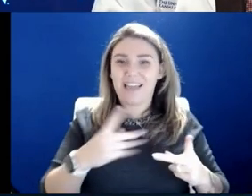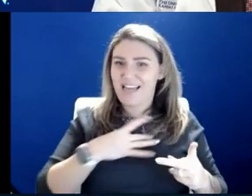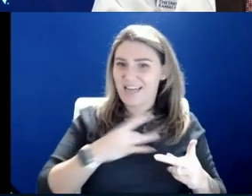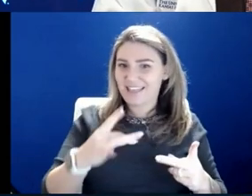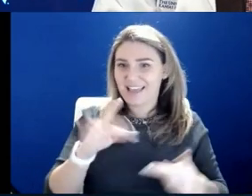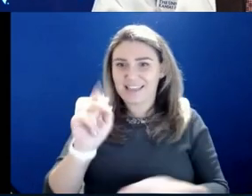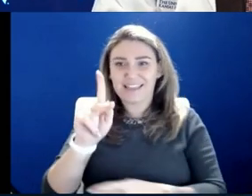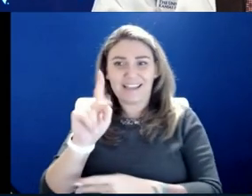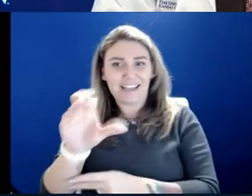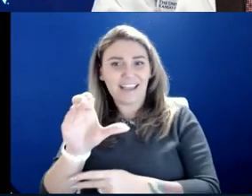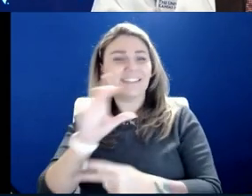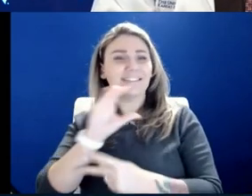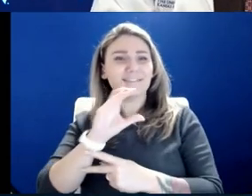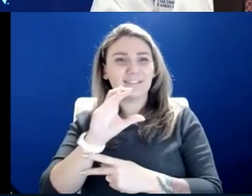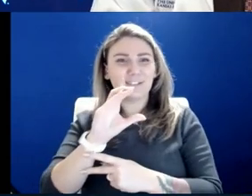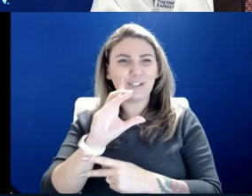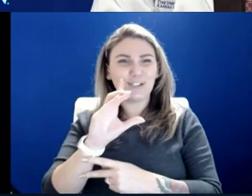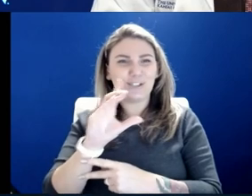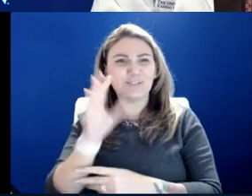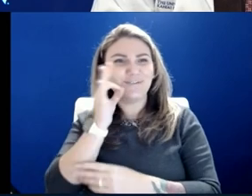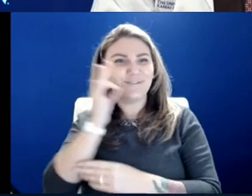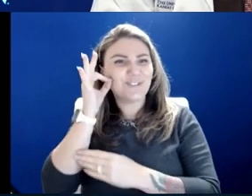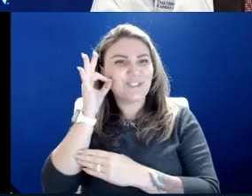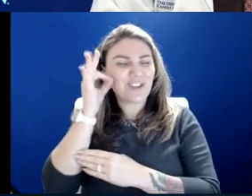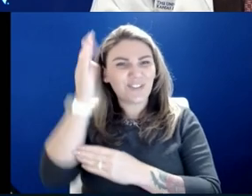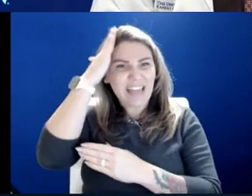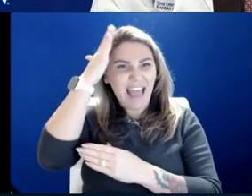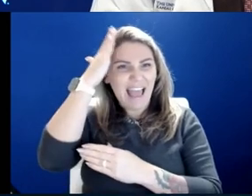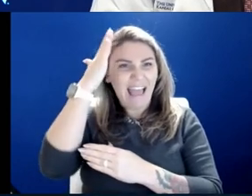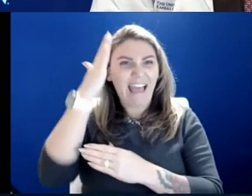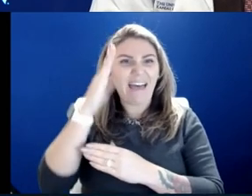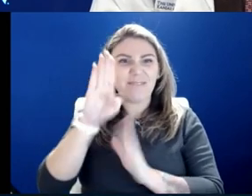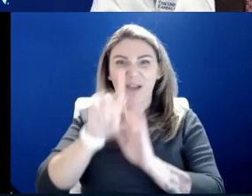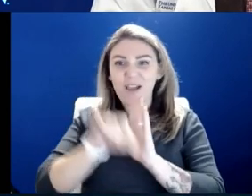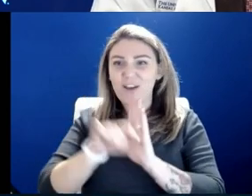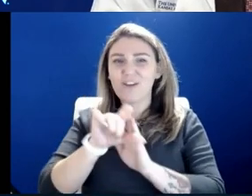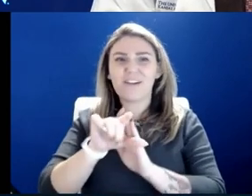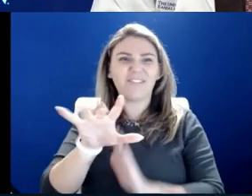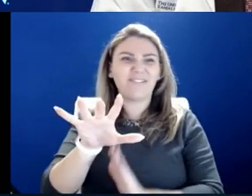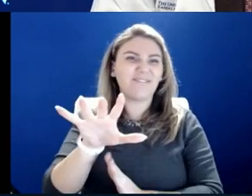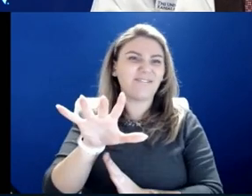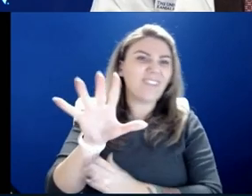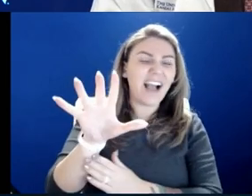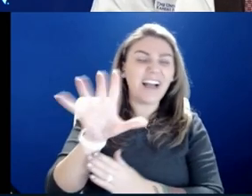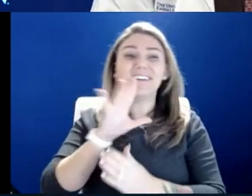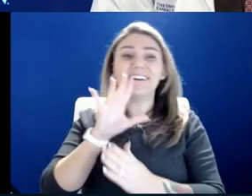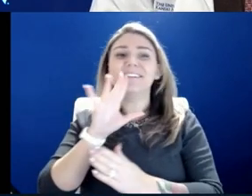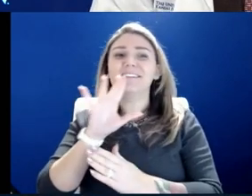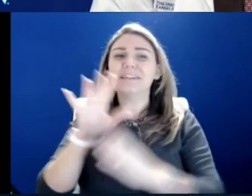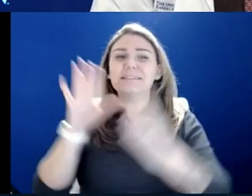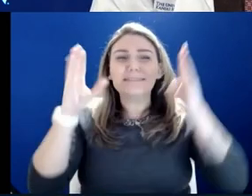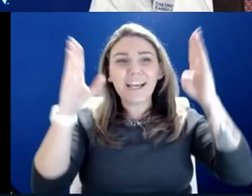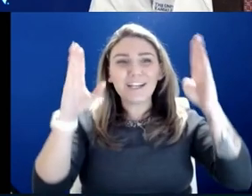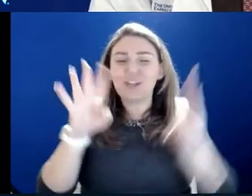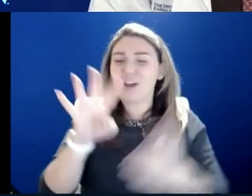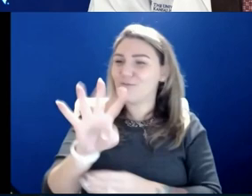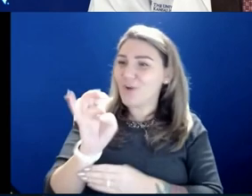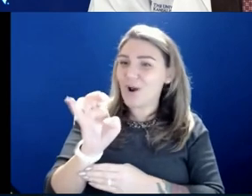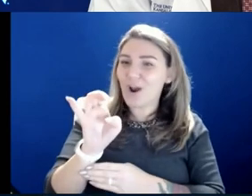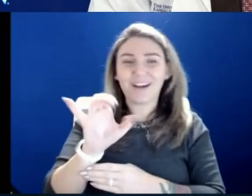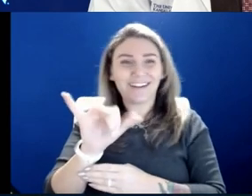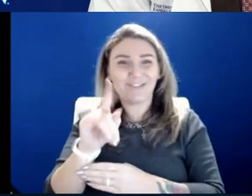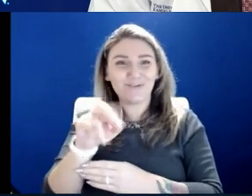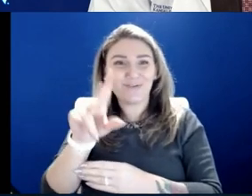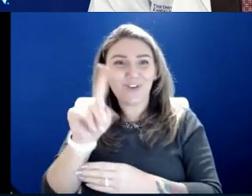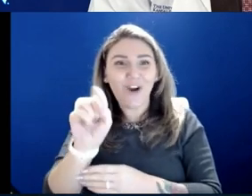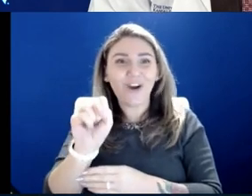Chiefs hat in the background. Five touchdowns, 400 yards. Kelsey gets a touchdown. That's awesome. Enjoyed that. Hopefully, we're going to